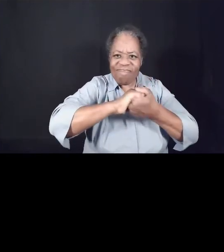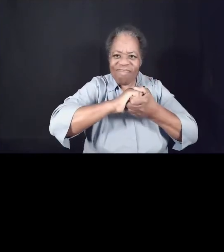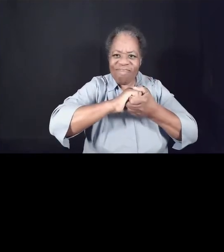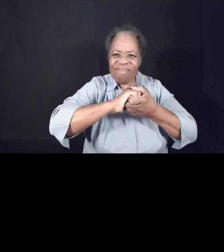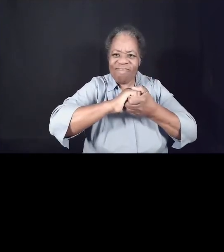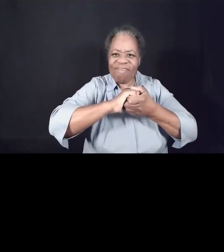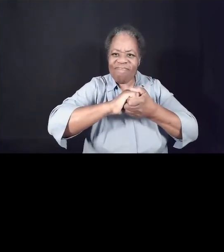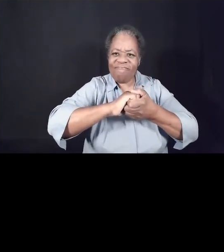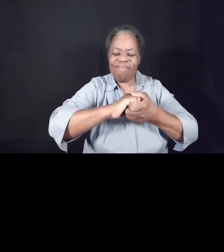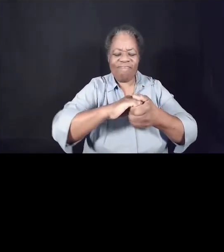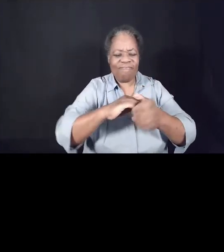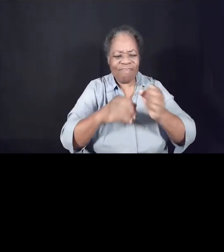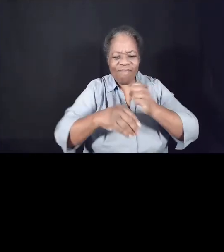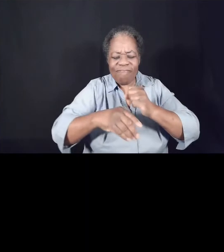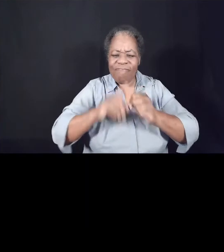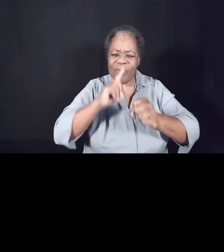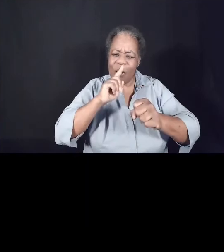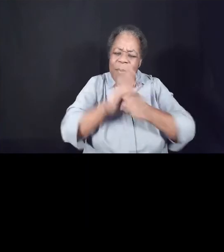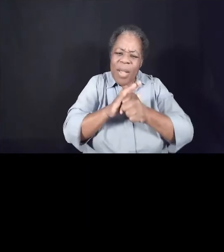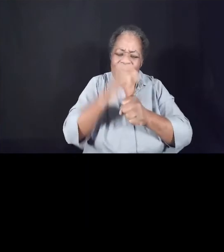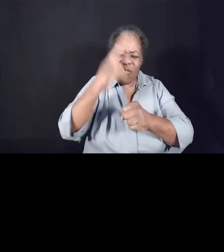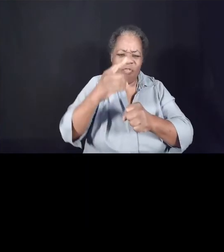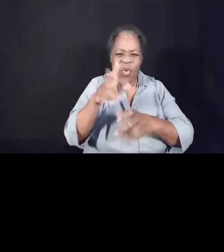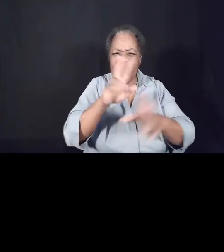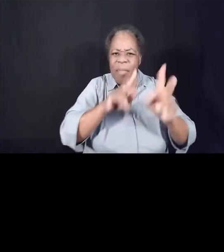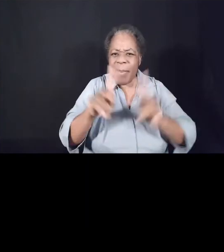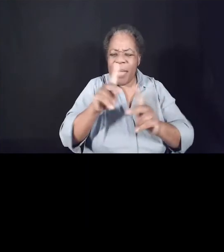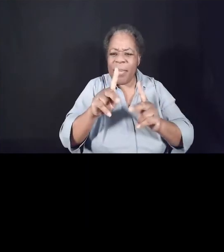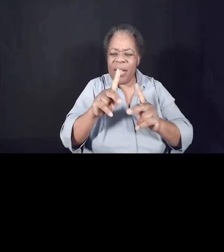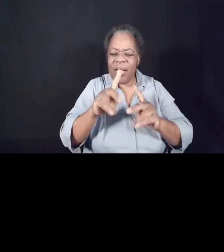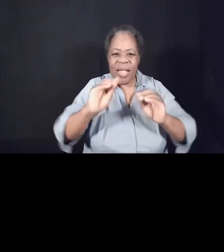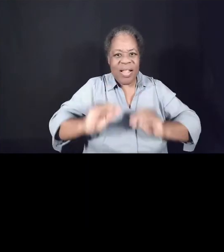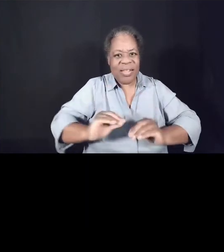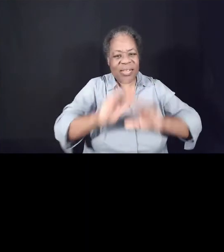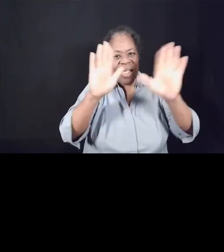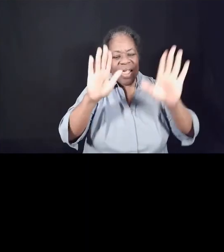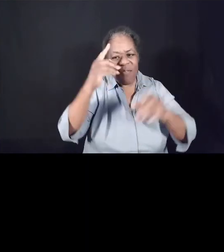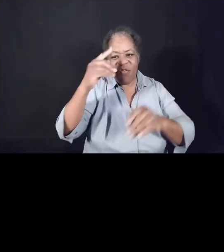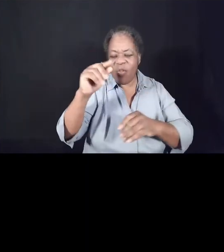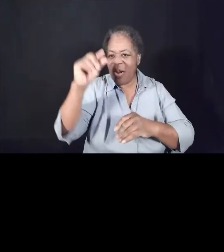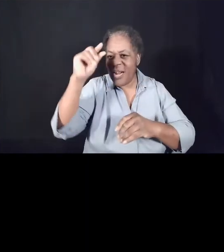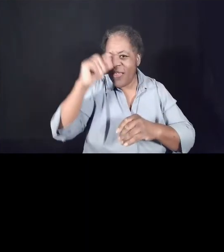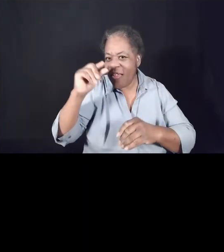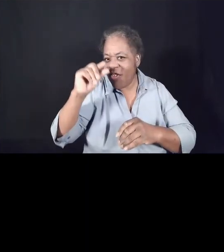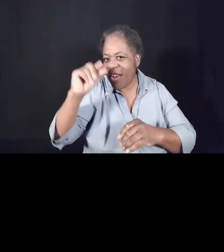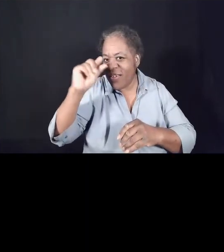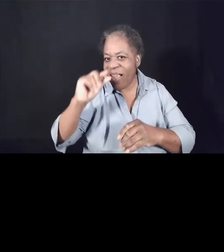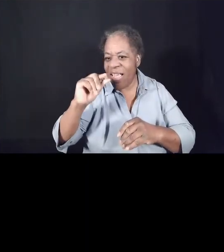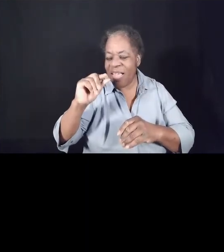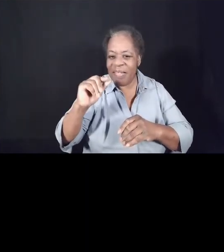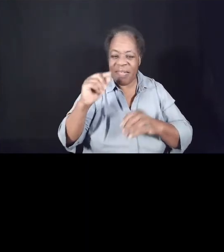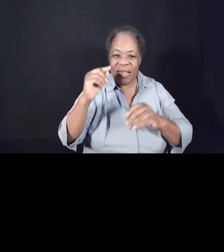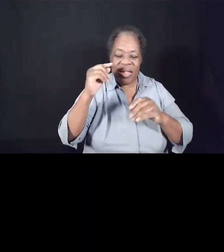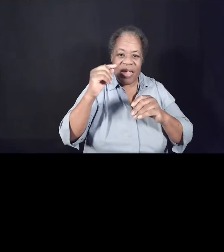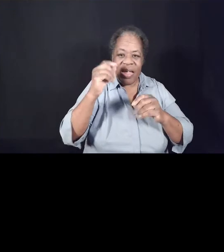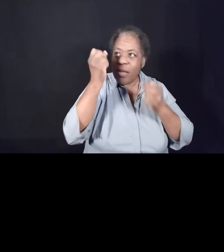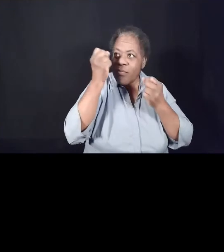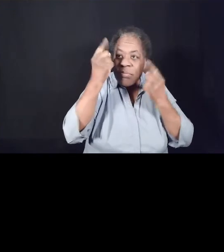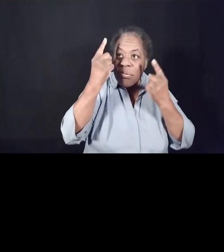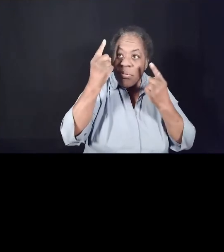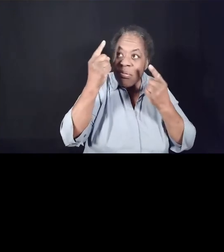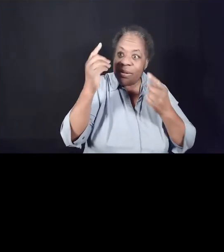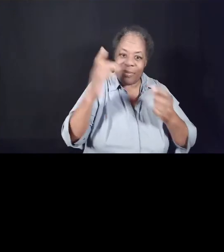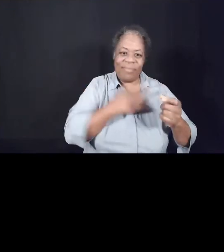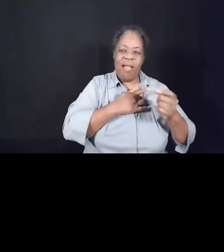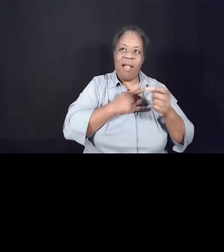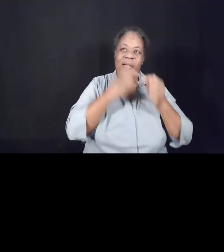covenant for the people and a light for the Gentiles, to open the eyes that are blind, to free captives from prison,